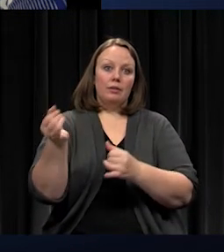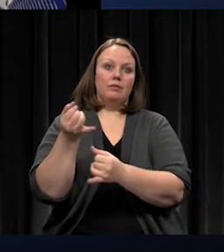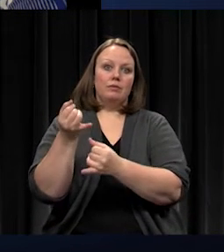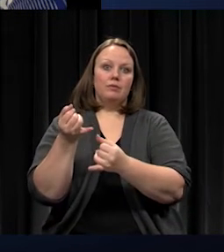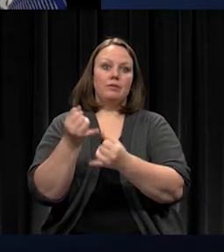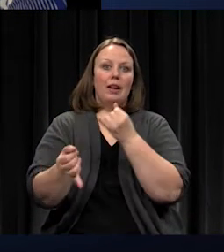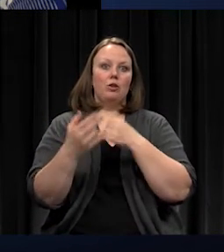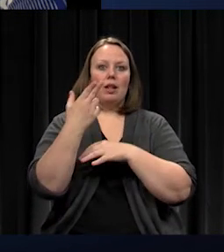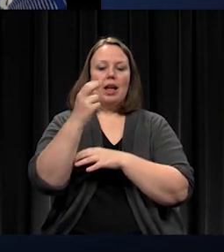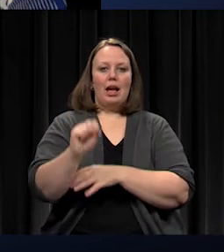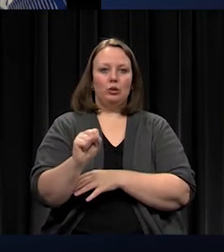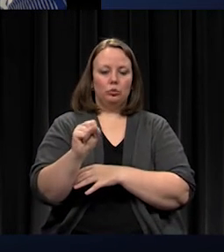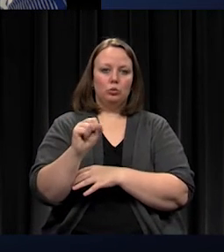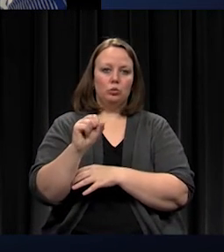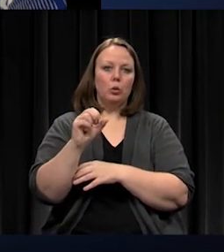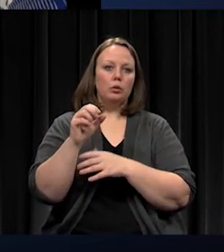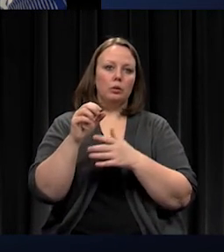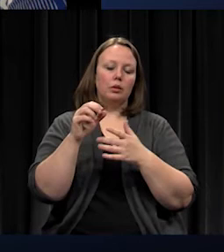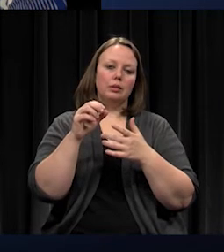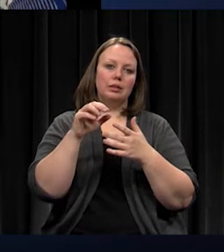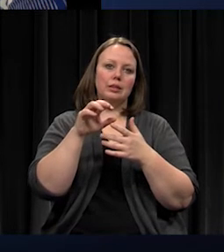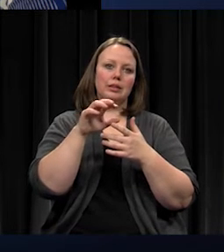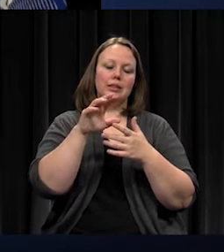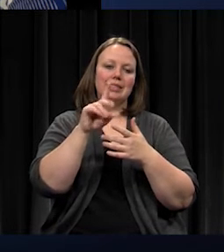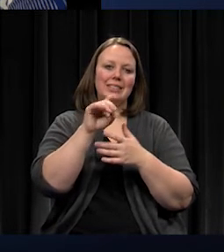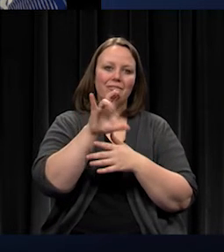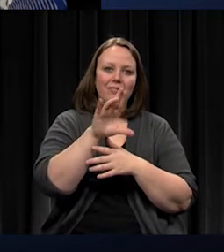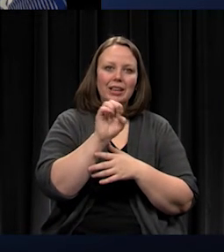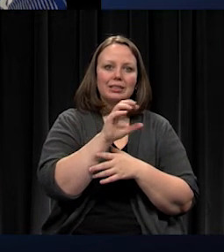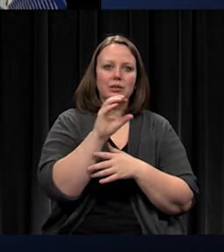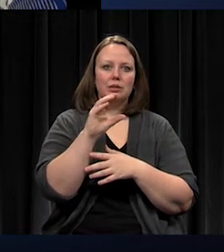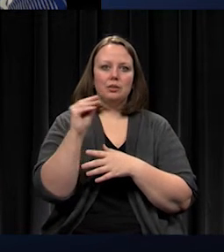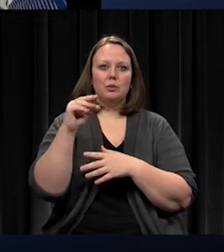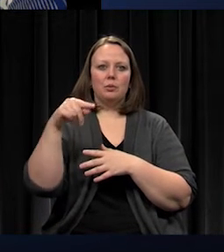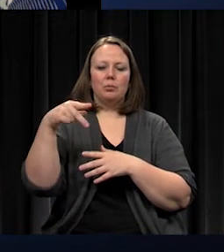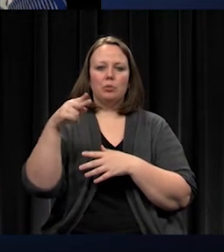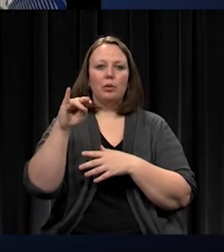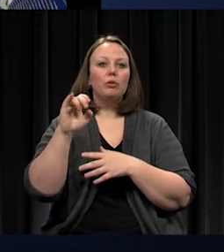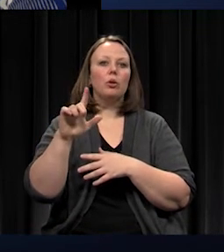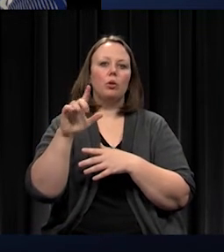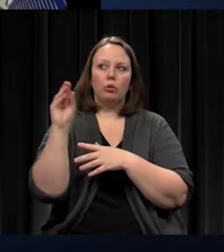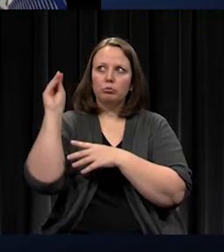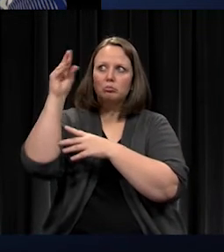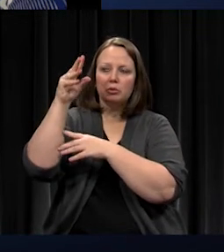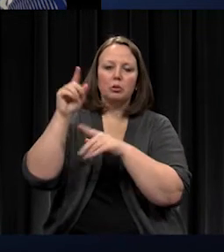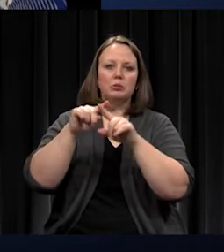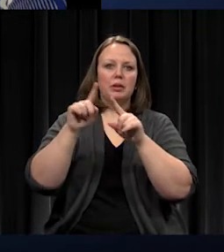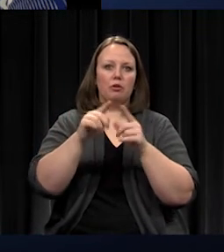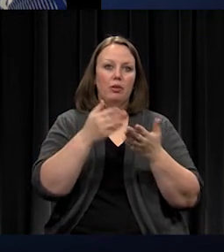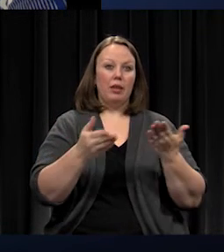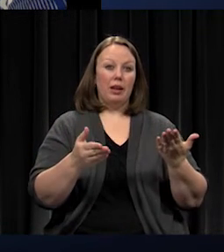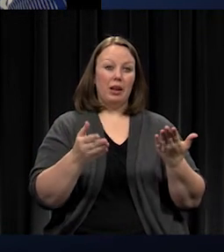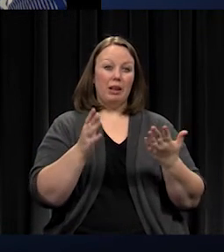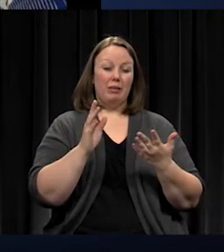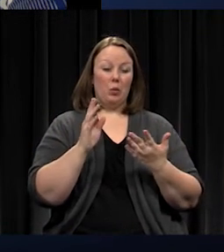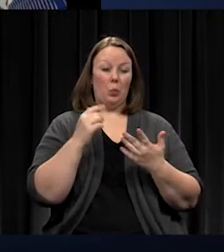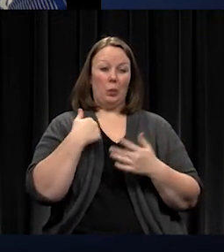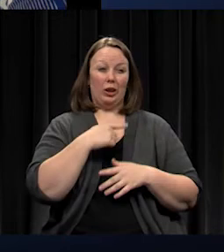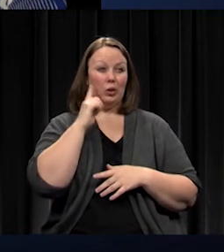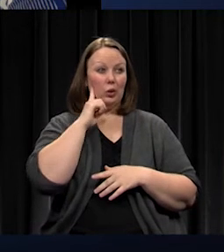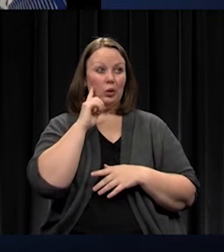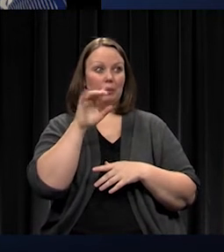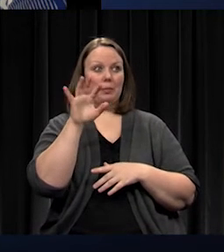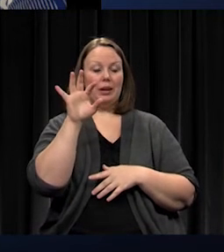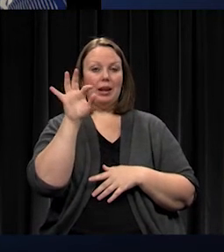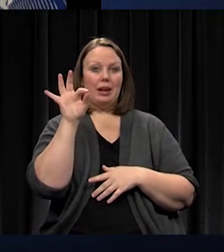We heard from the group that in order to put 9,000 lap type devices, more production type devices